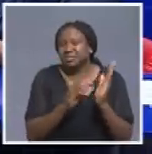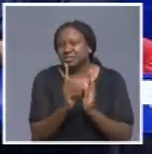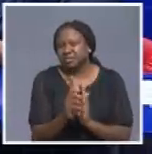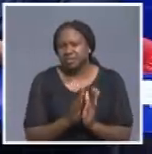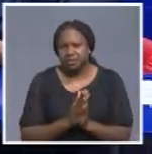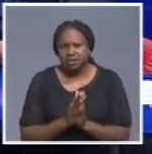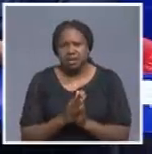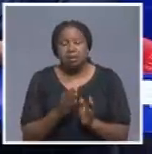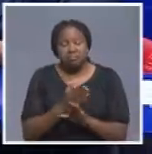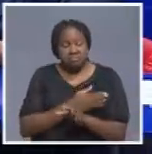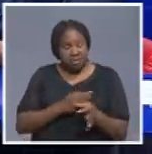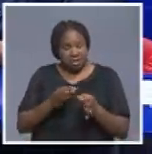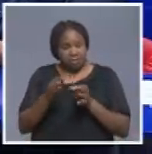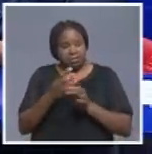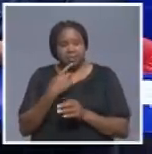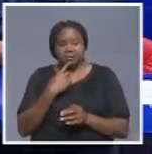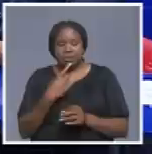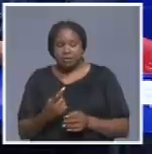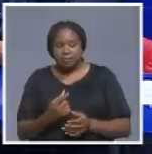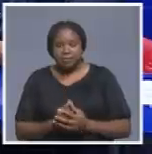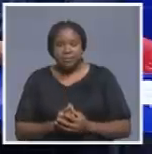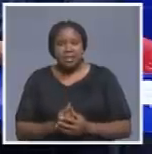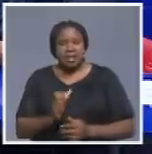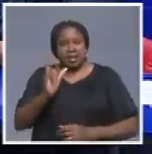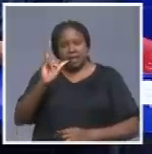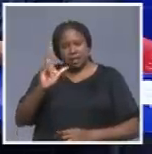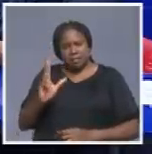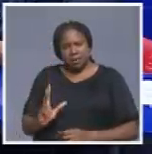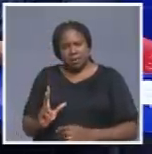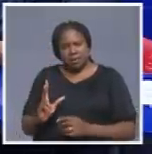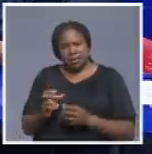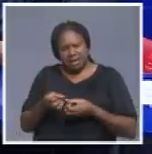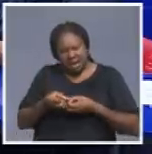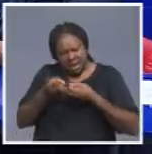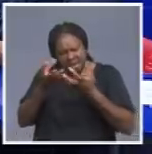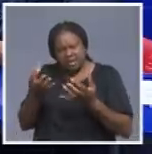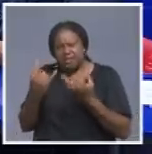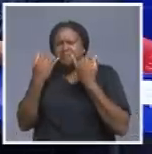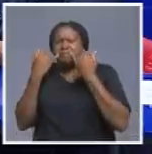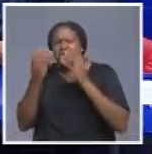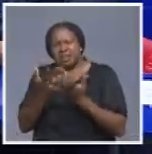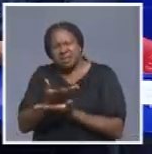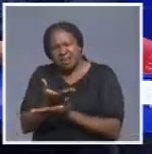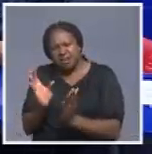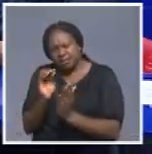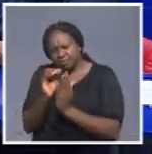I alluded to earlier, that the person gives all the details on that form.